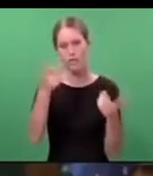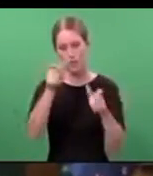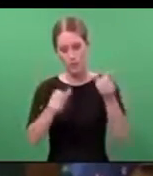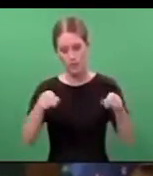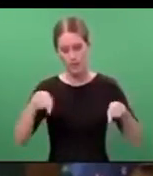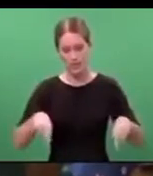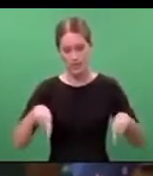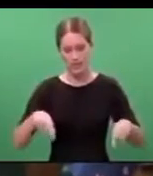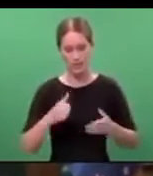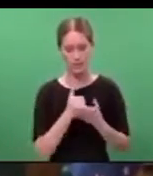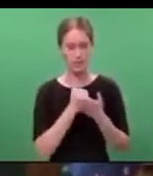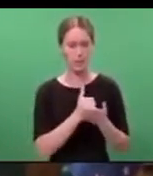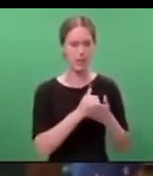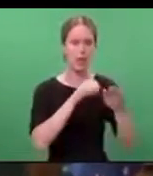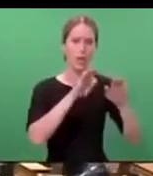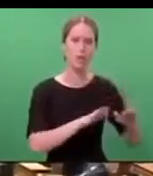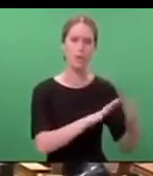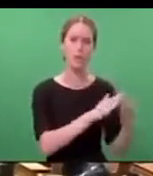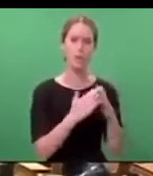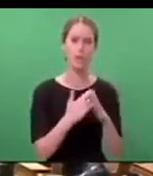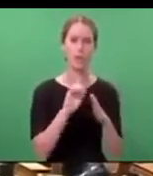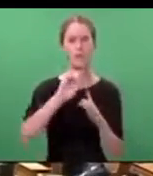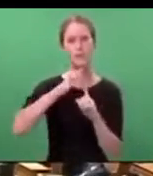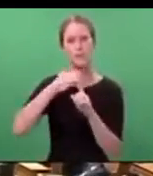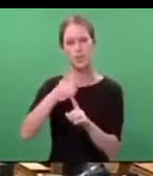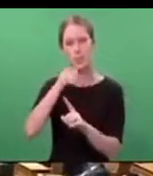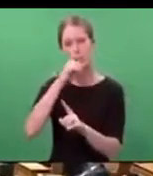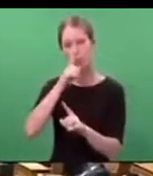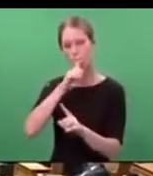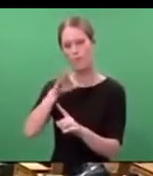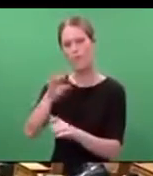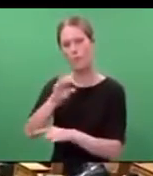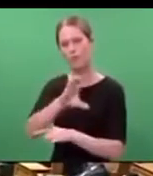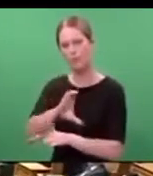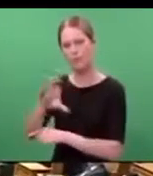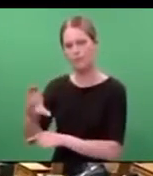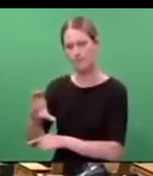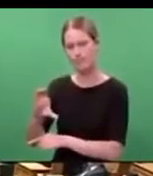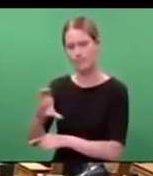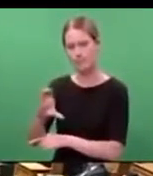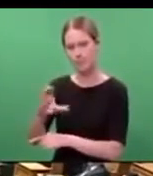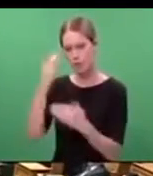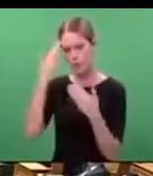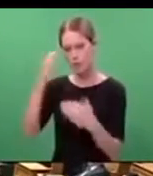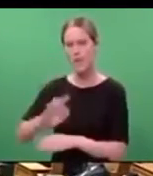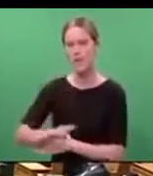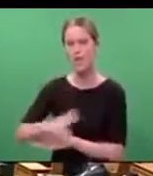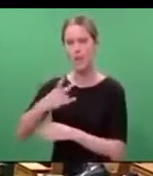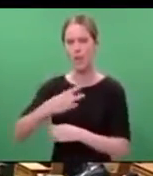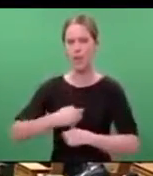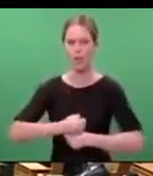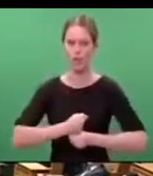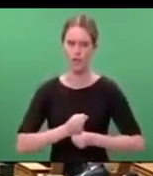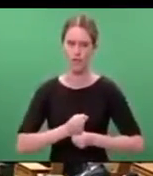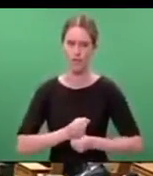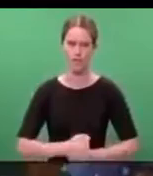has stood alongside their Muslim community but especially those in Canterbury as we acknowledge this double grief.